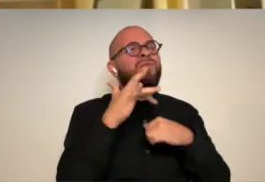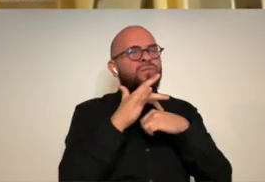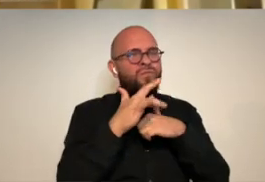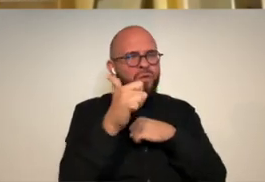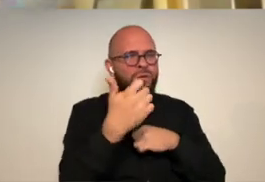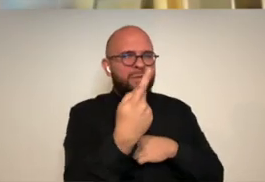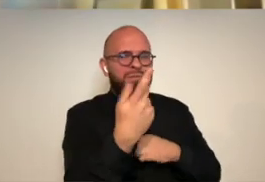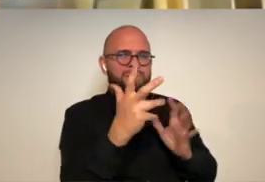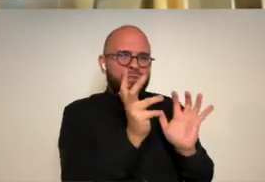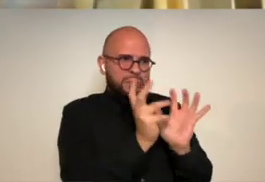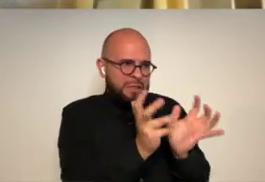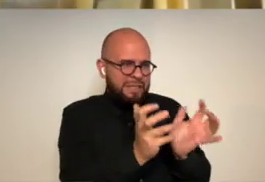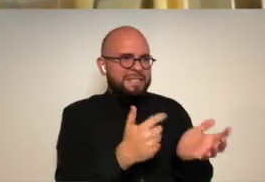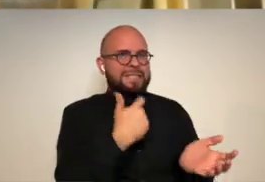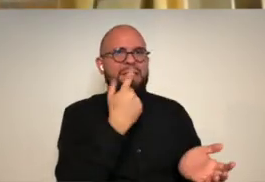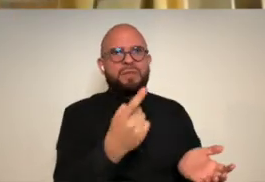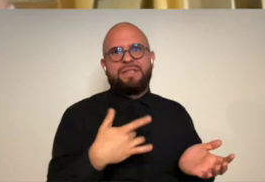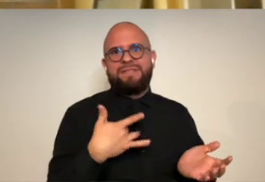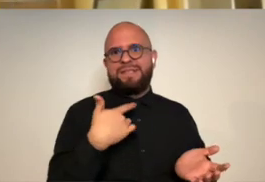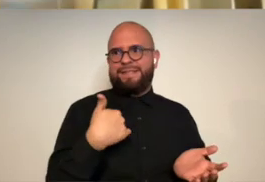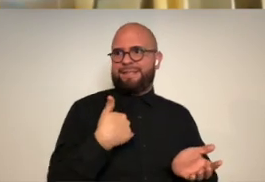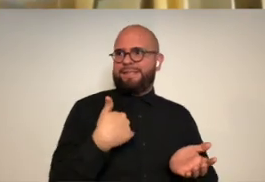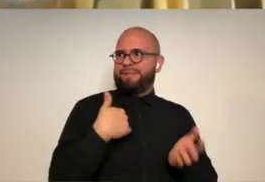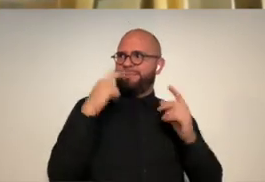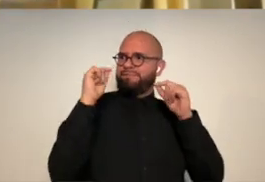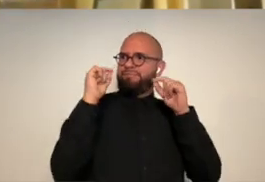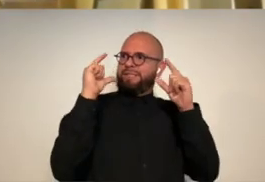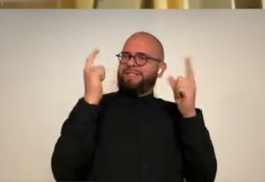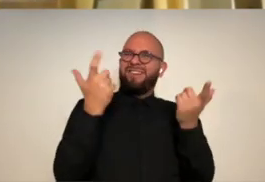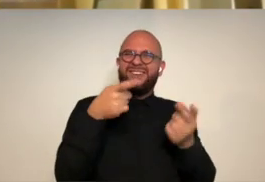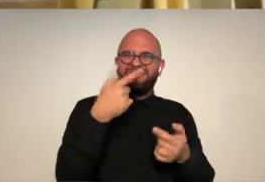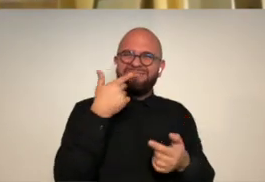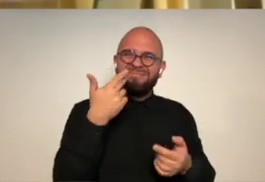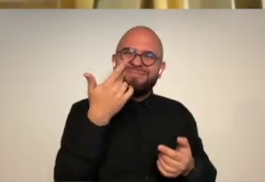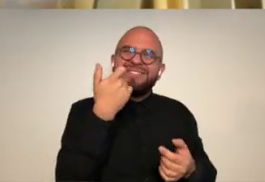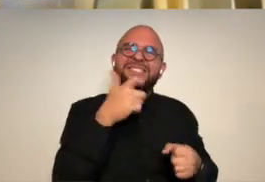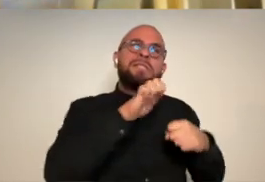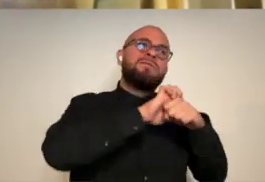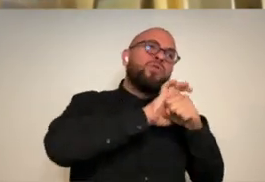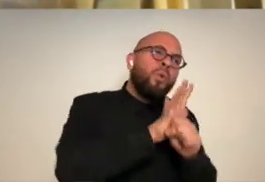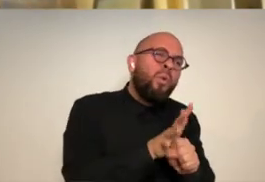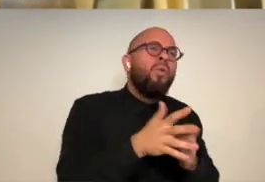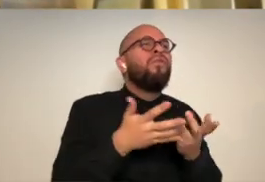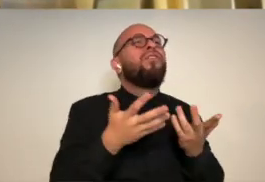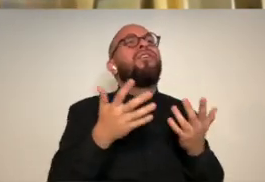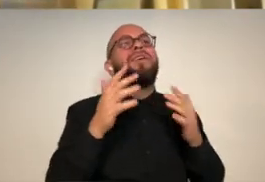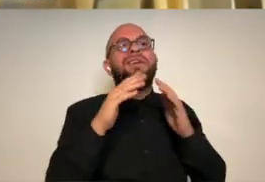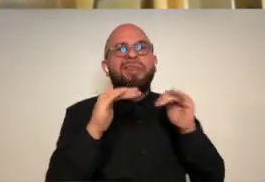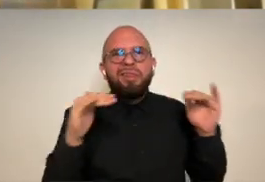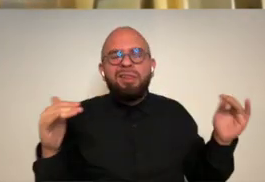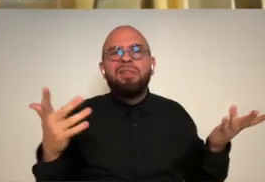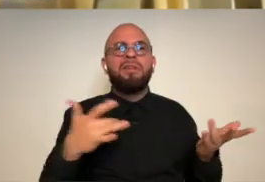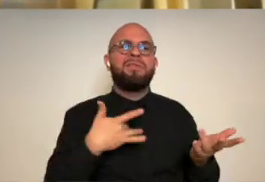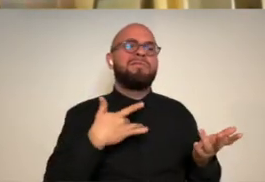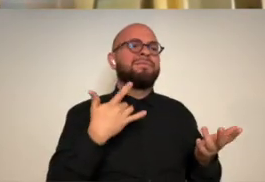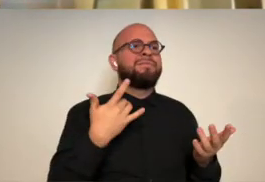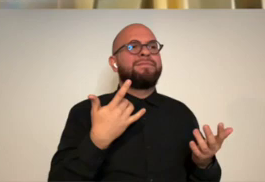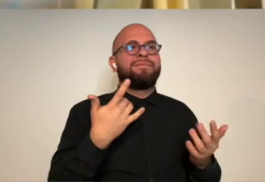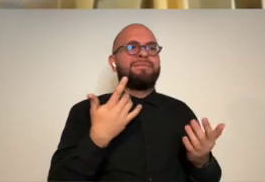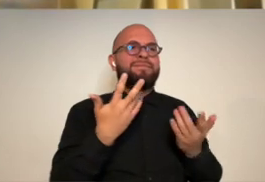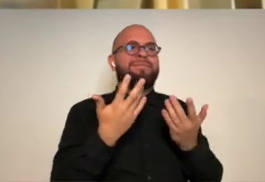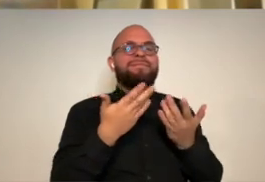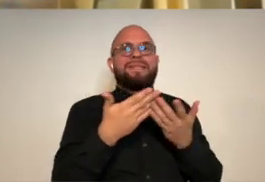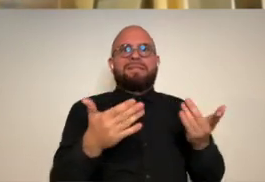i was i i don't know earlier when we first started talking i said like i feel like i'm waking up like after with covid and everything